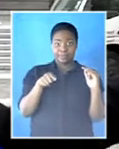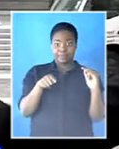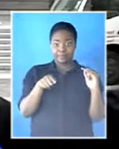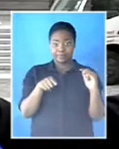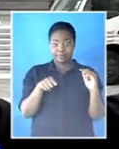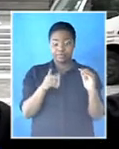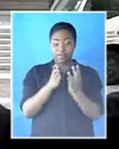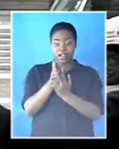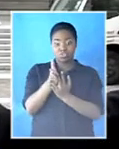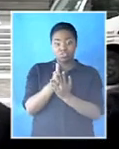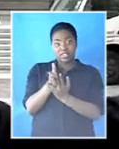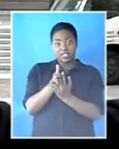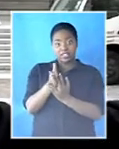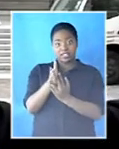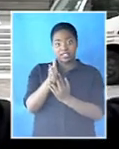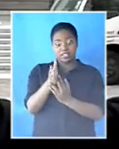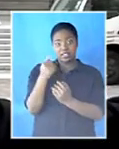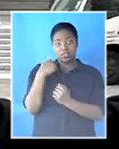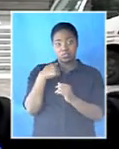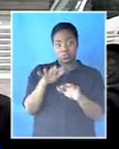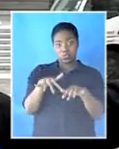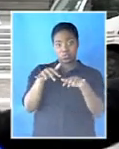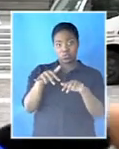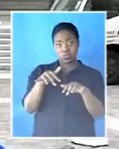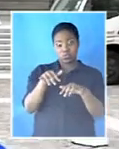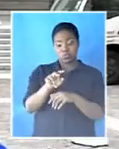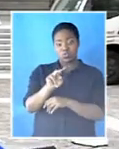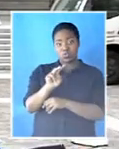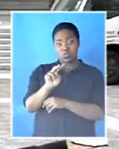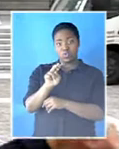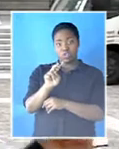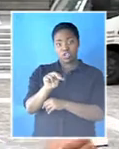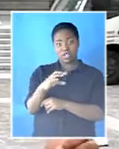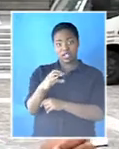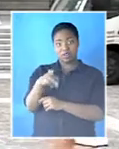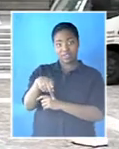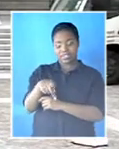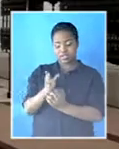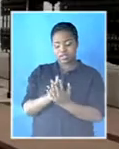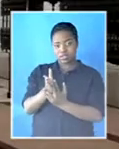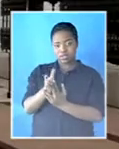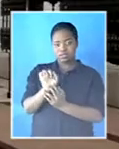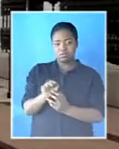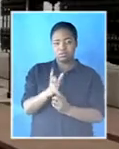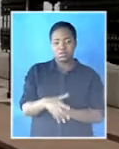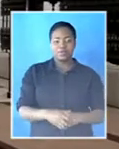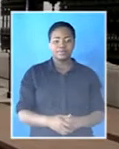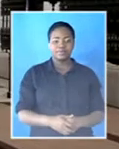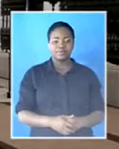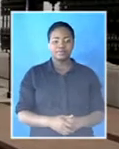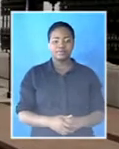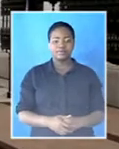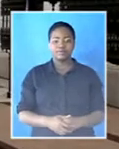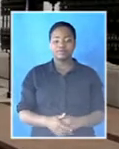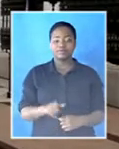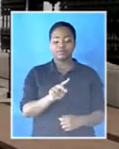which is the entrance to the National Council of Provinces. And there is a red carpet laid out inside of the building itself. The State of